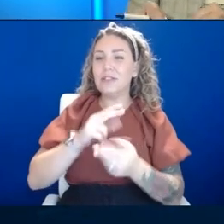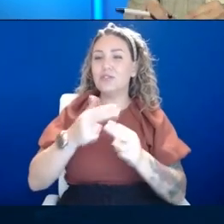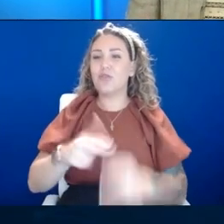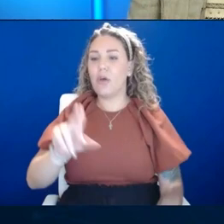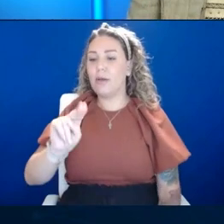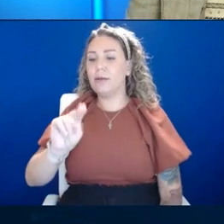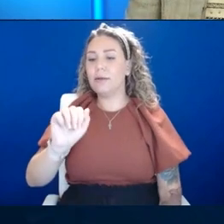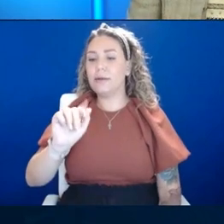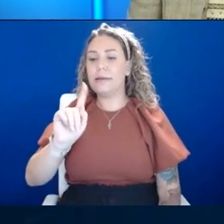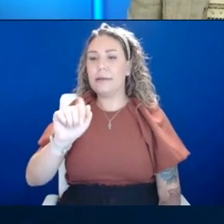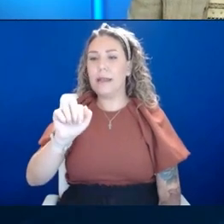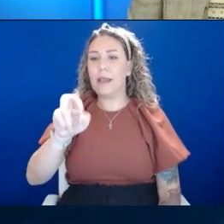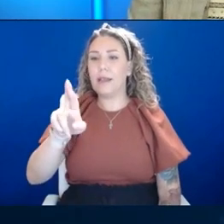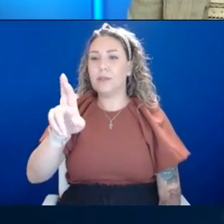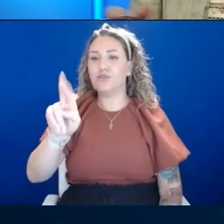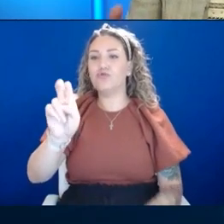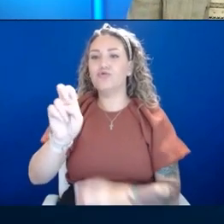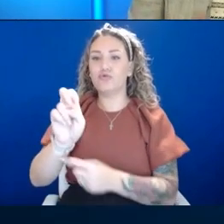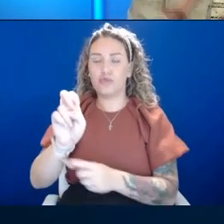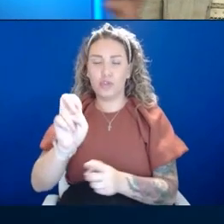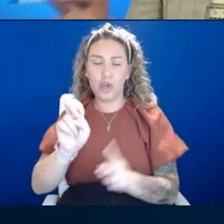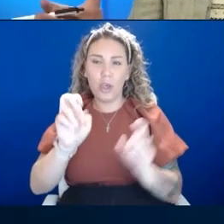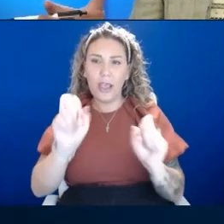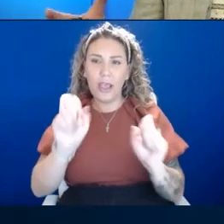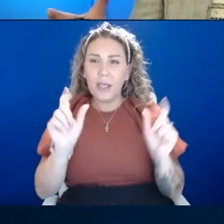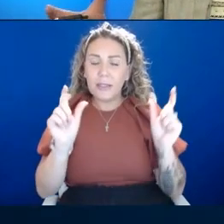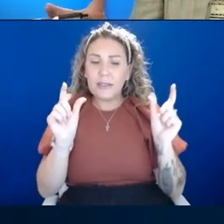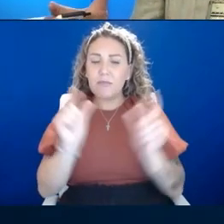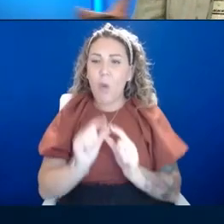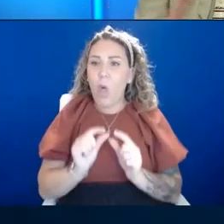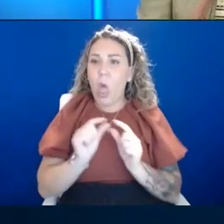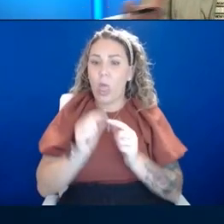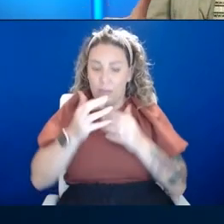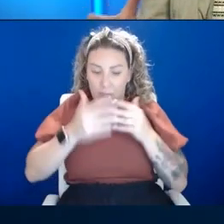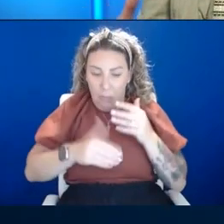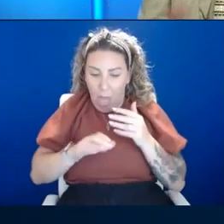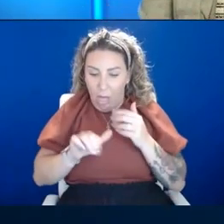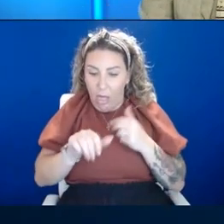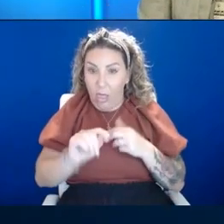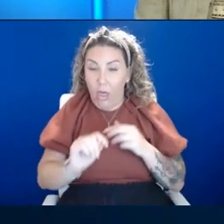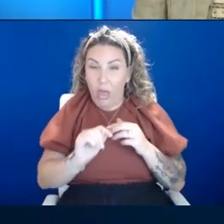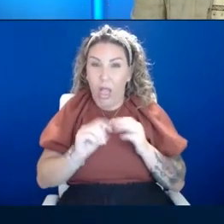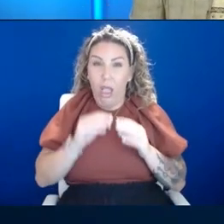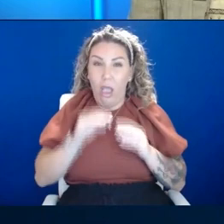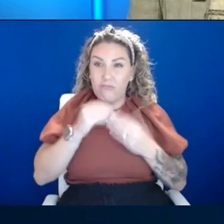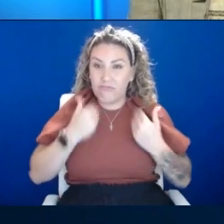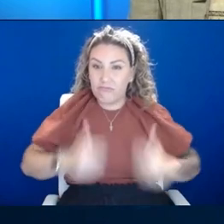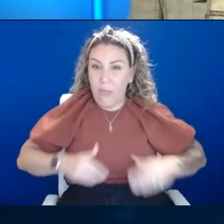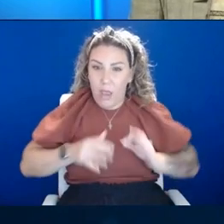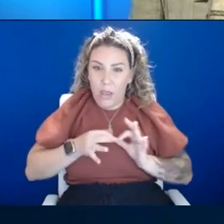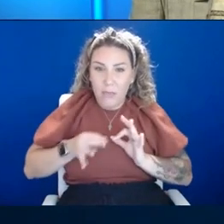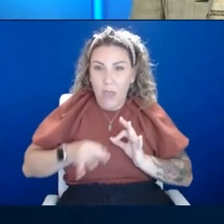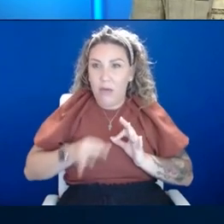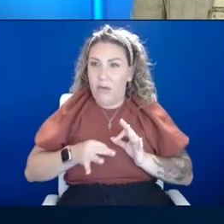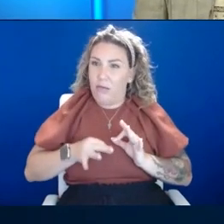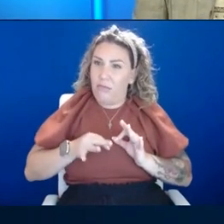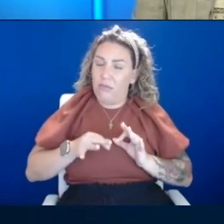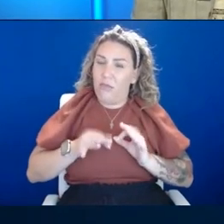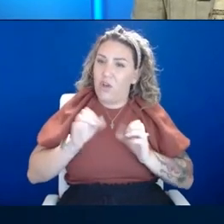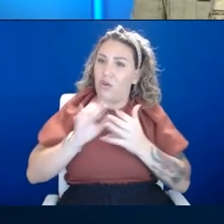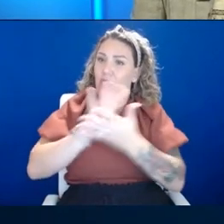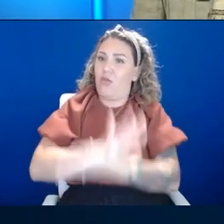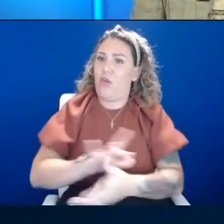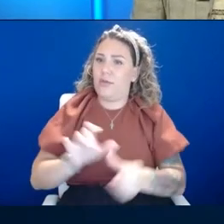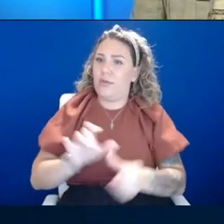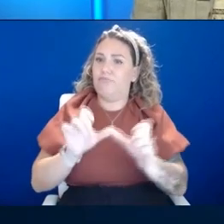cause long COVID puzzling? We've been trying to figure this out for a long time. There's long COVID, all these symptoms that are being caused. Why would blood